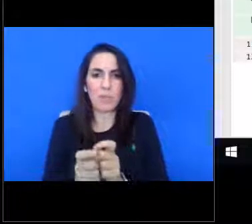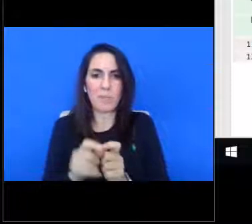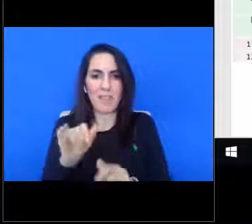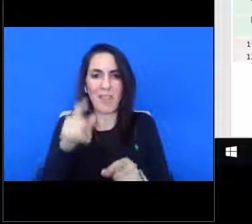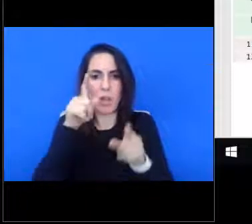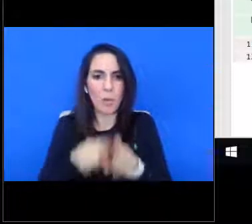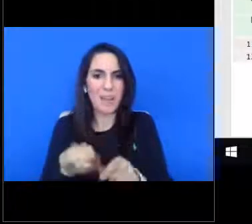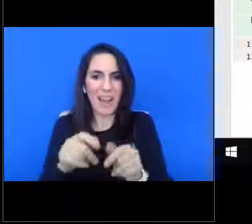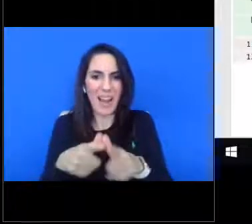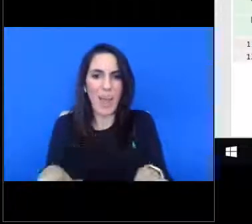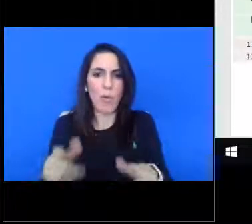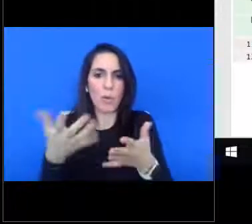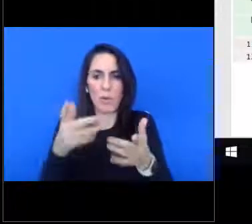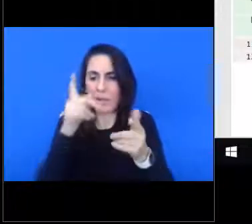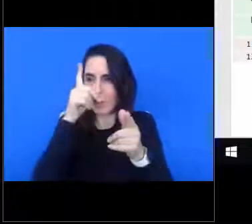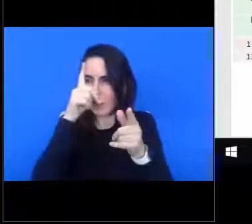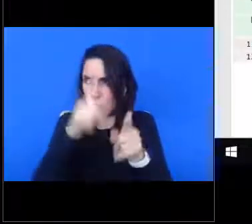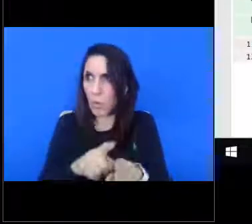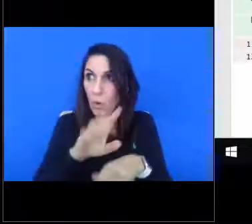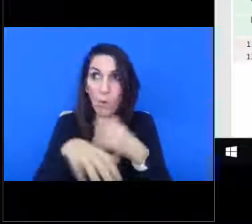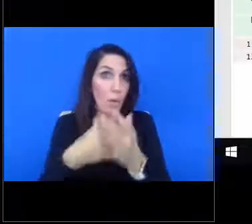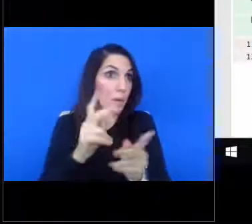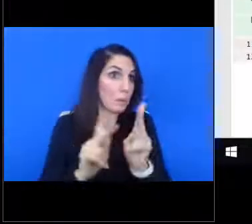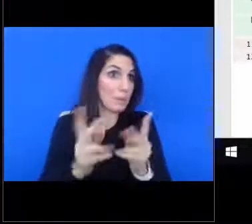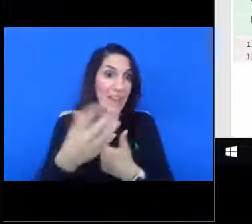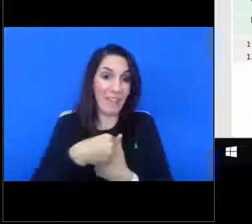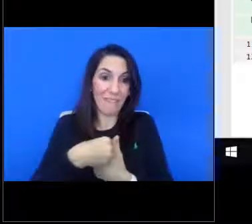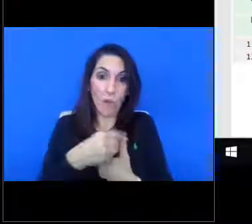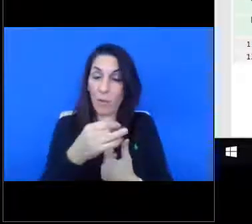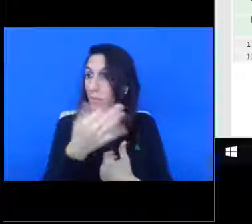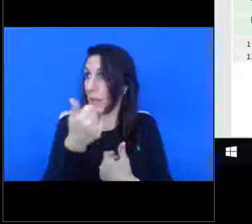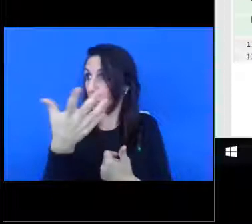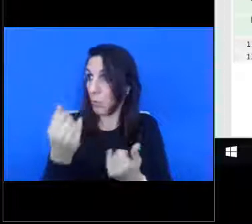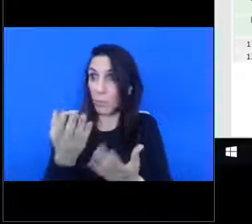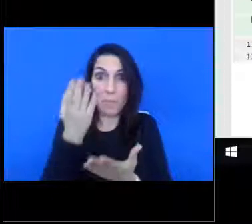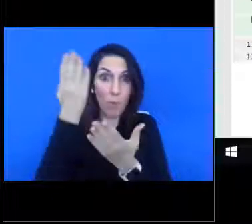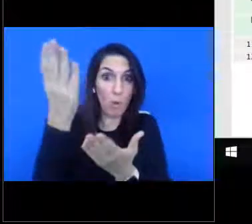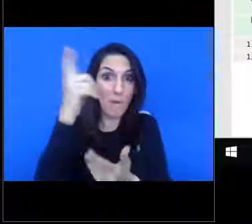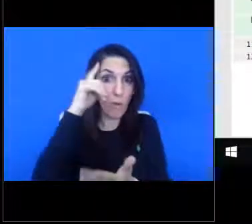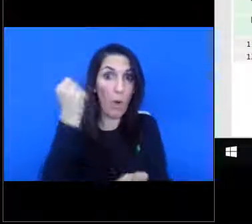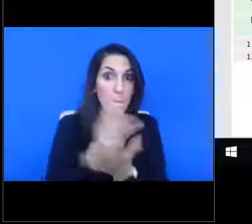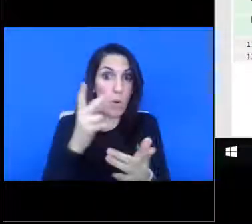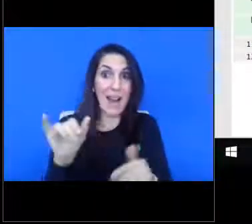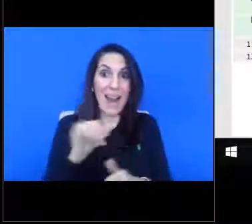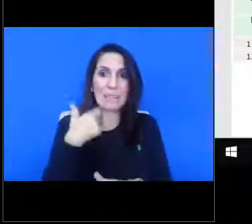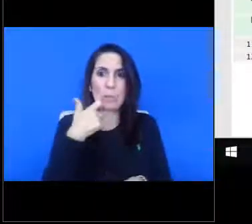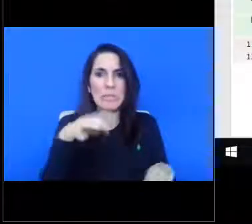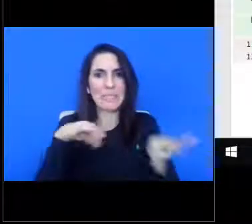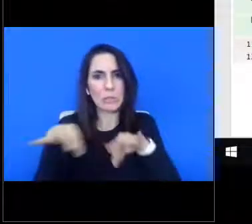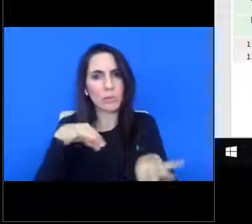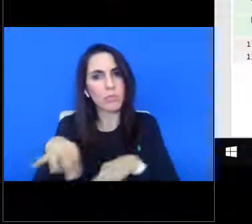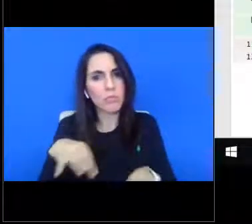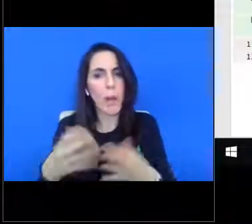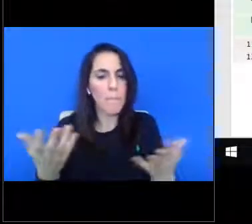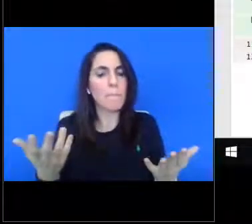the language in here has been agreed to by all parties. Um, and if anyone would like to make a motion to approve it as I've just described, then it